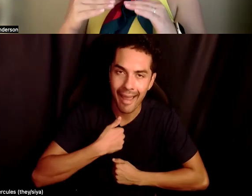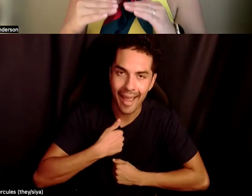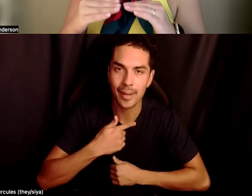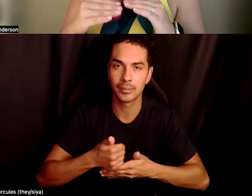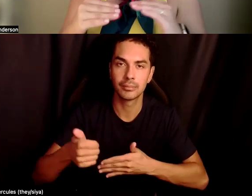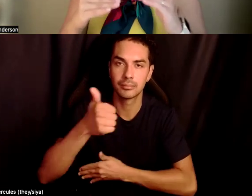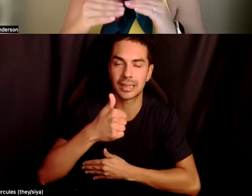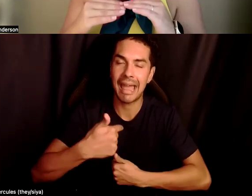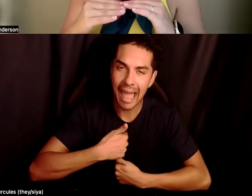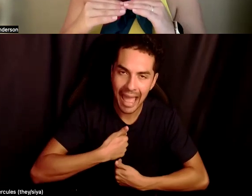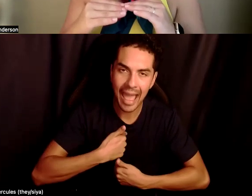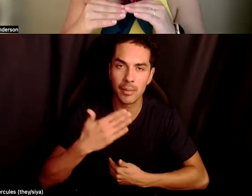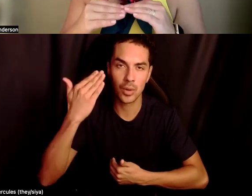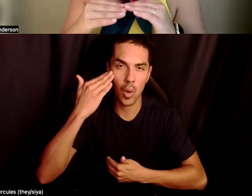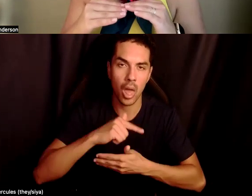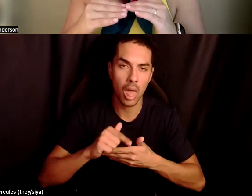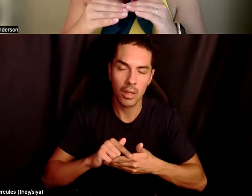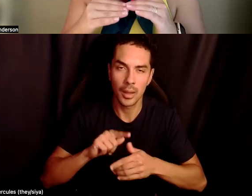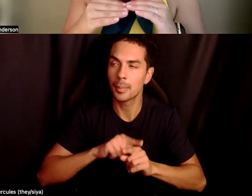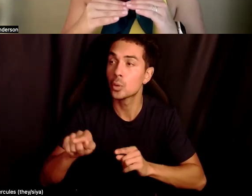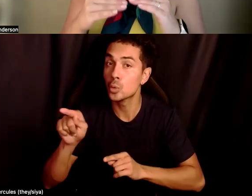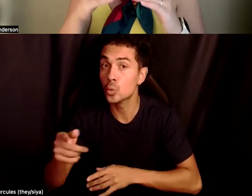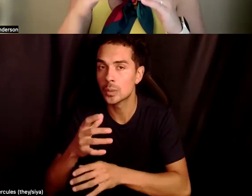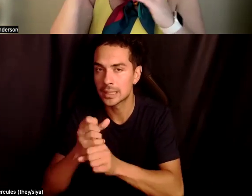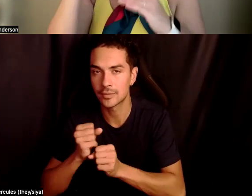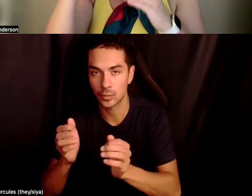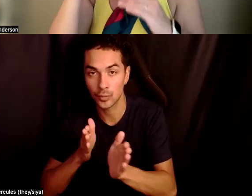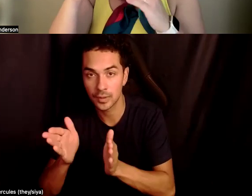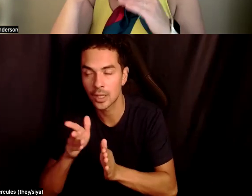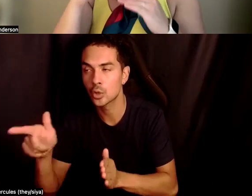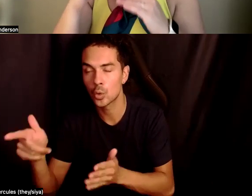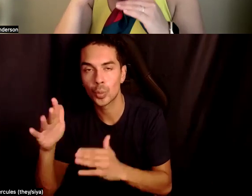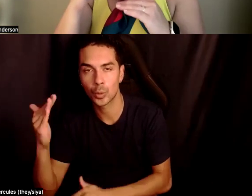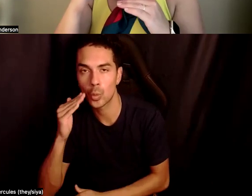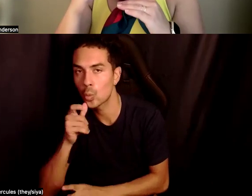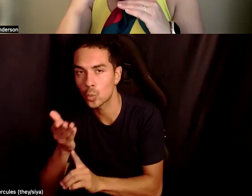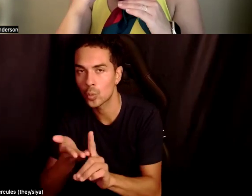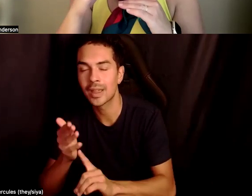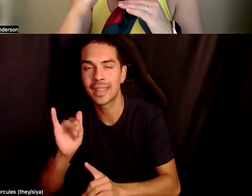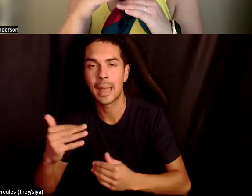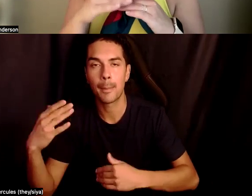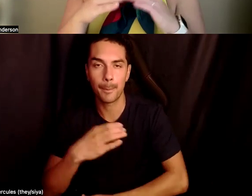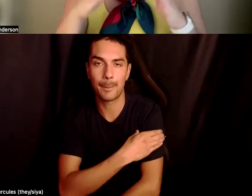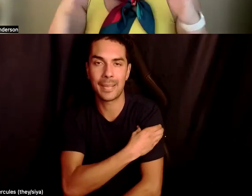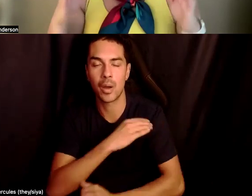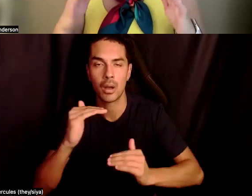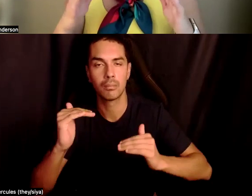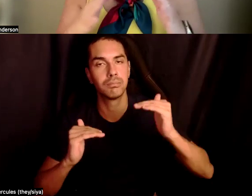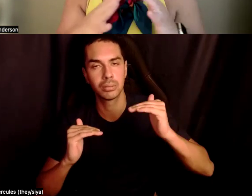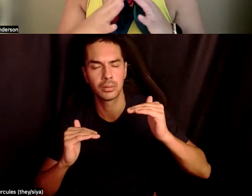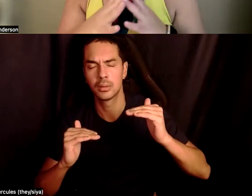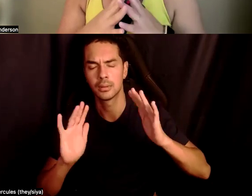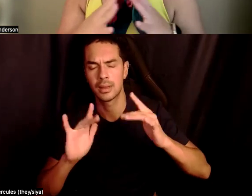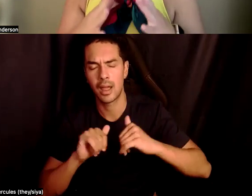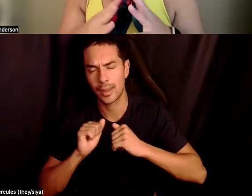you are somebody who's receiving services. And so, you know, there's, there is this power differential in our relationship. So I wonder if you,